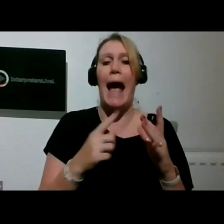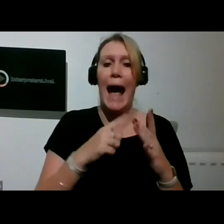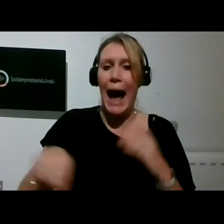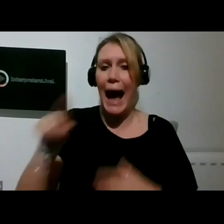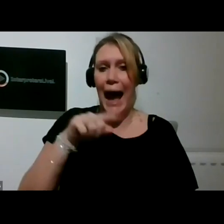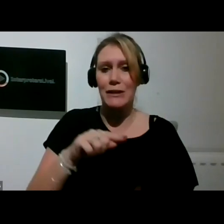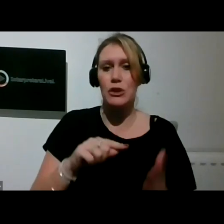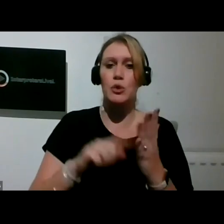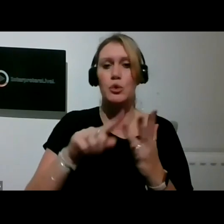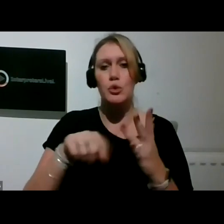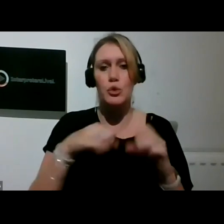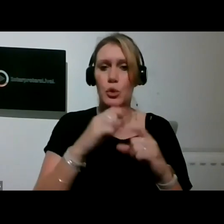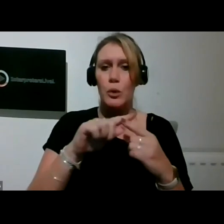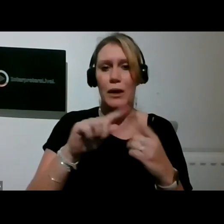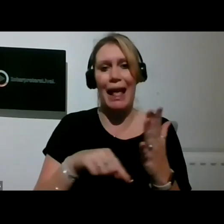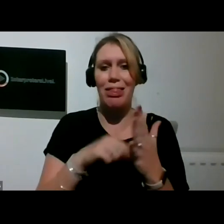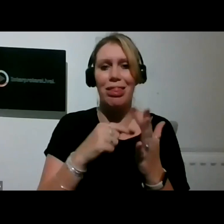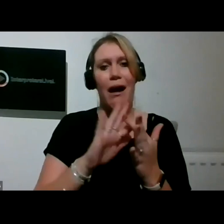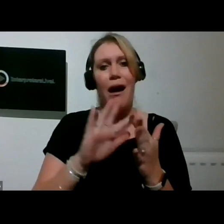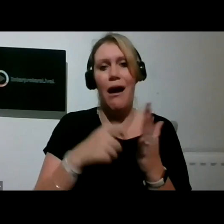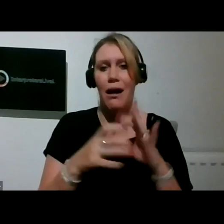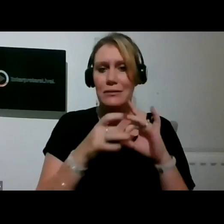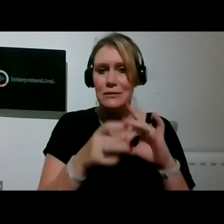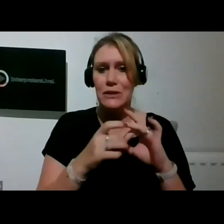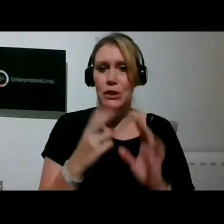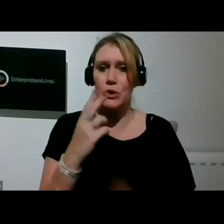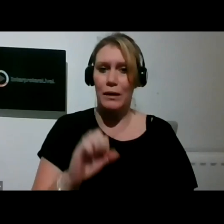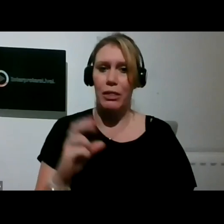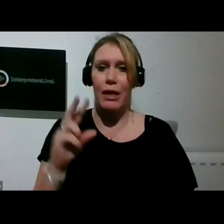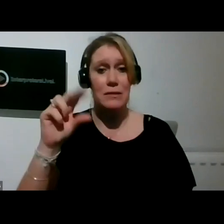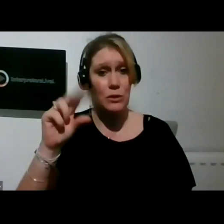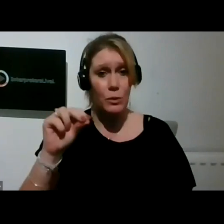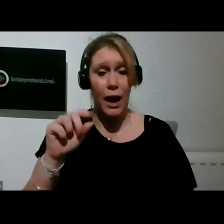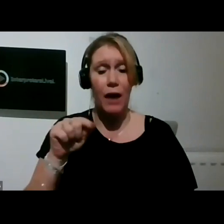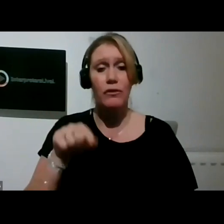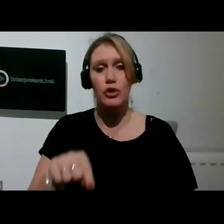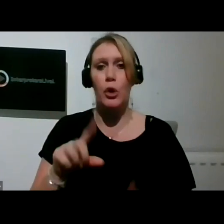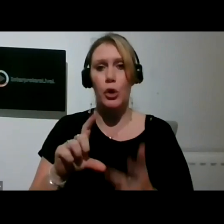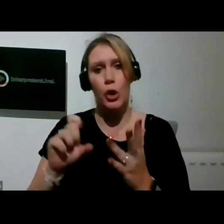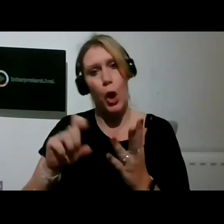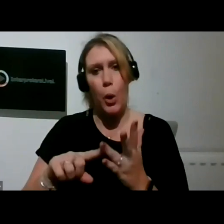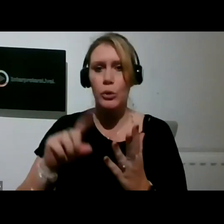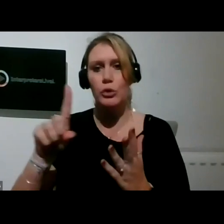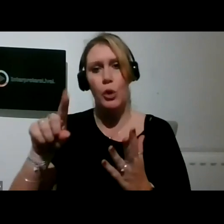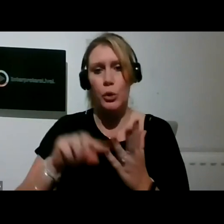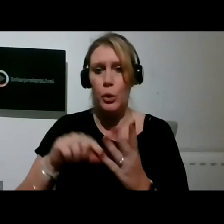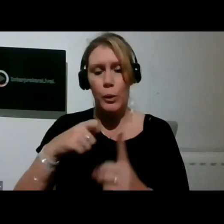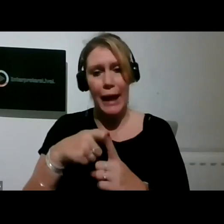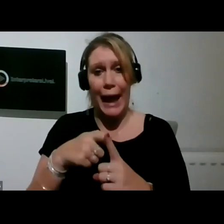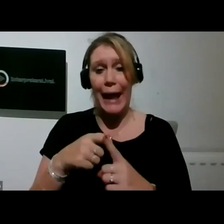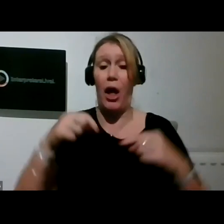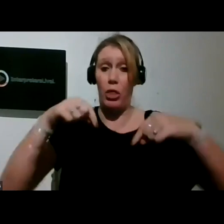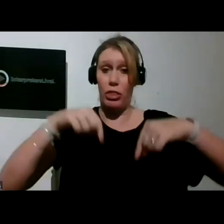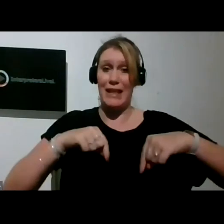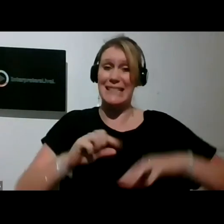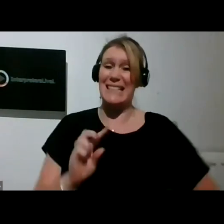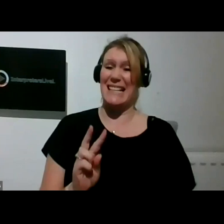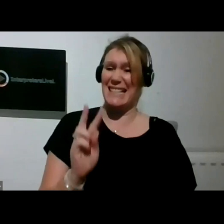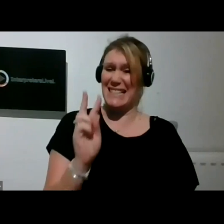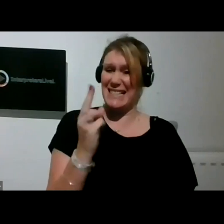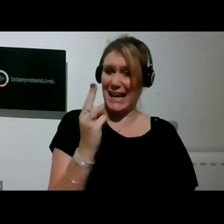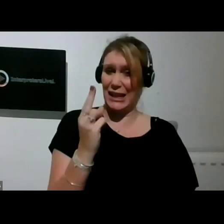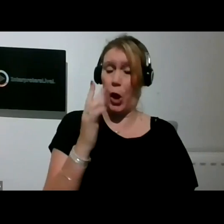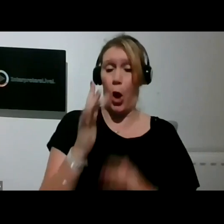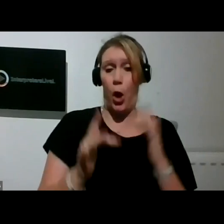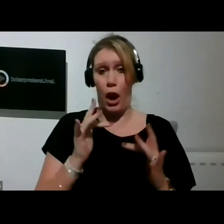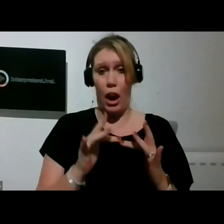the second of our festivals to be delivered online due to the impact of the COVID-19 pandemic. Our festivals